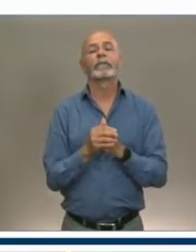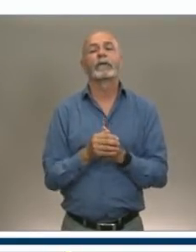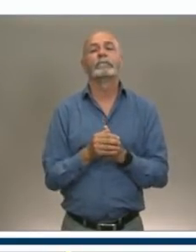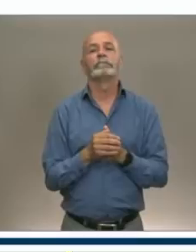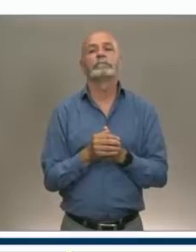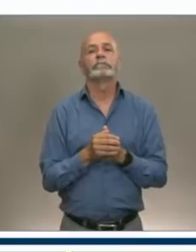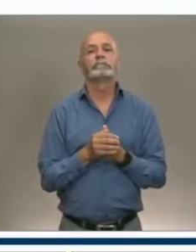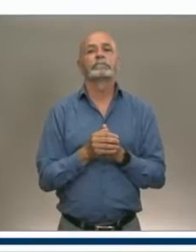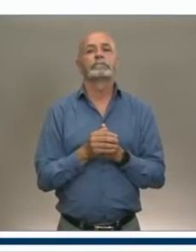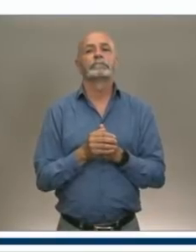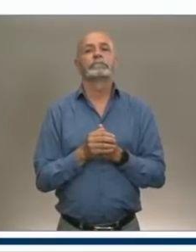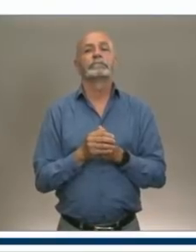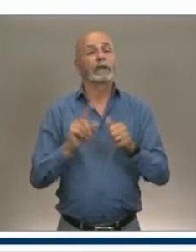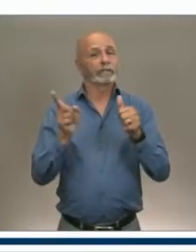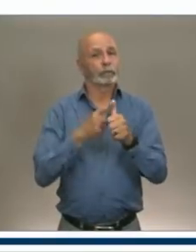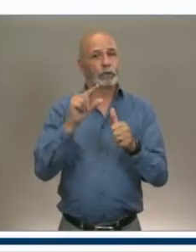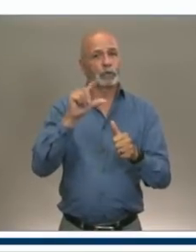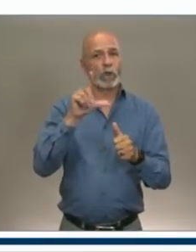Jesse Thomas at Global.